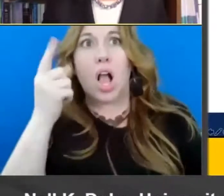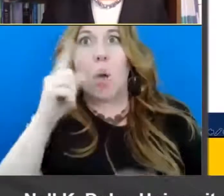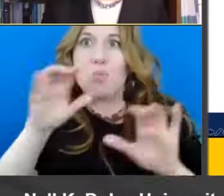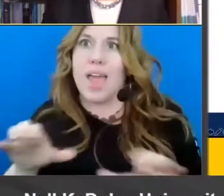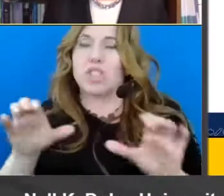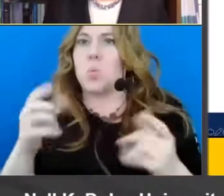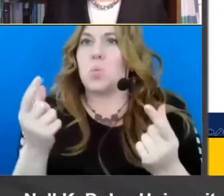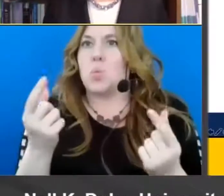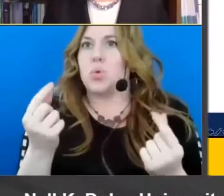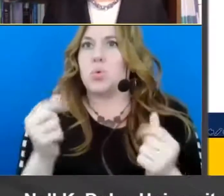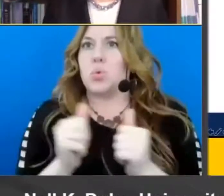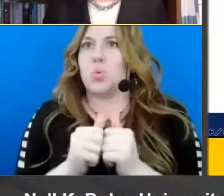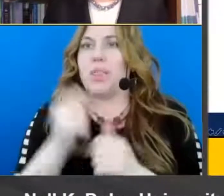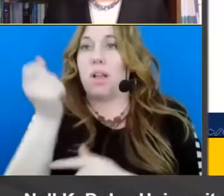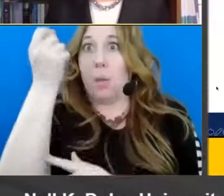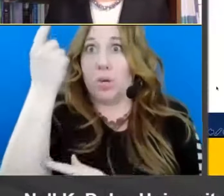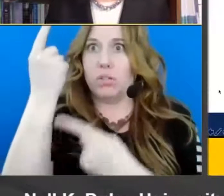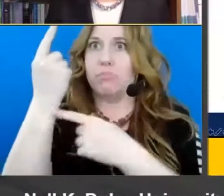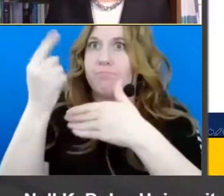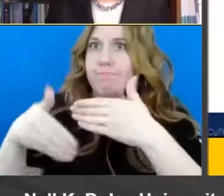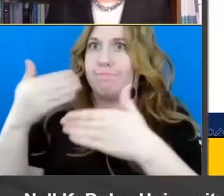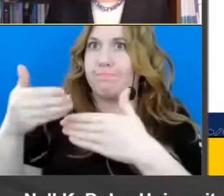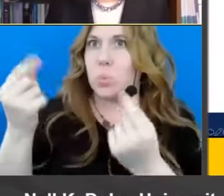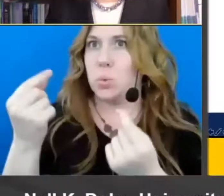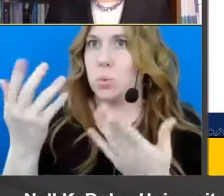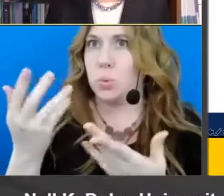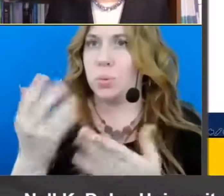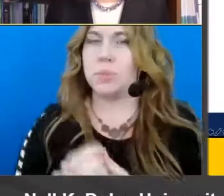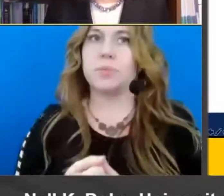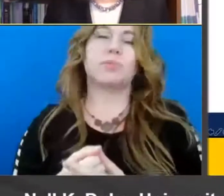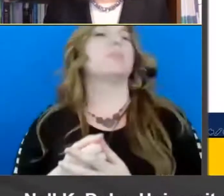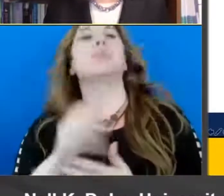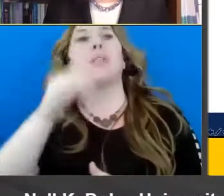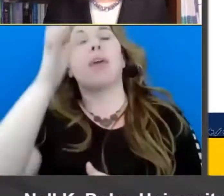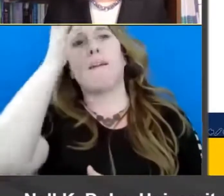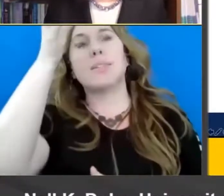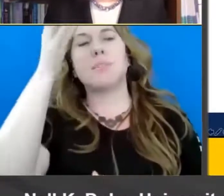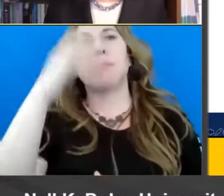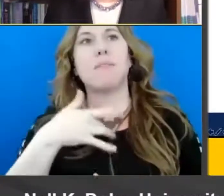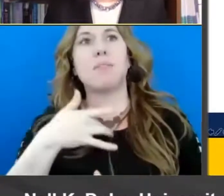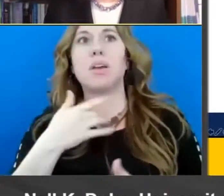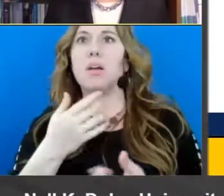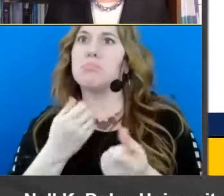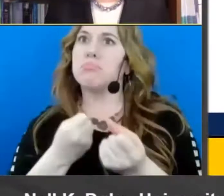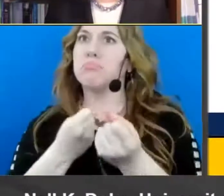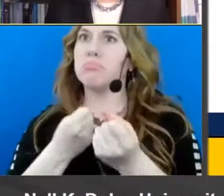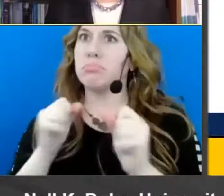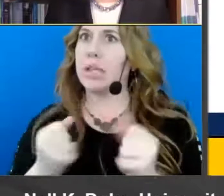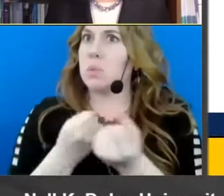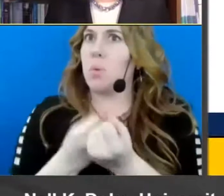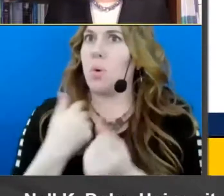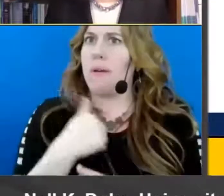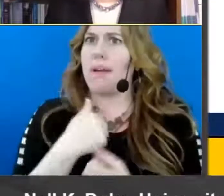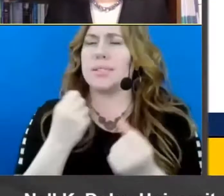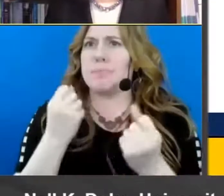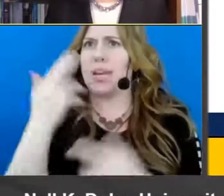um of comprehension and um i think that this concept um may be supportive to us on a number of levels